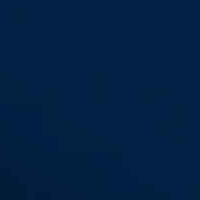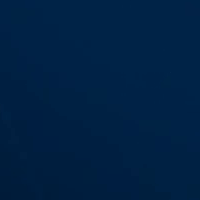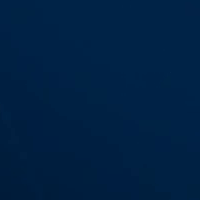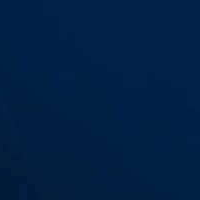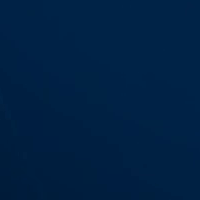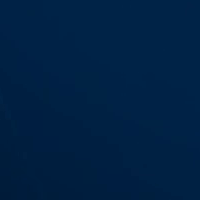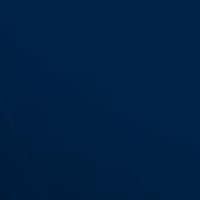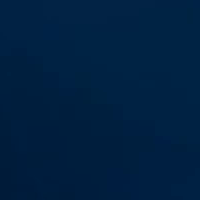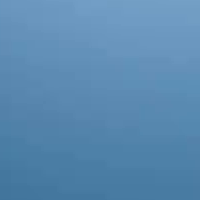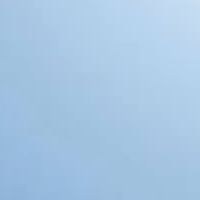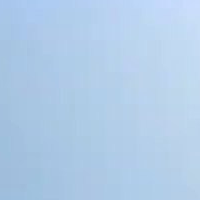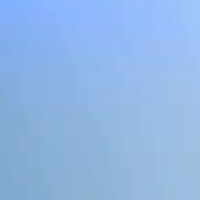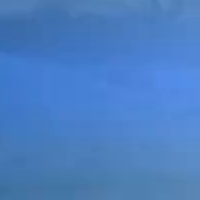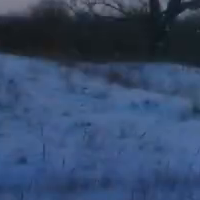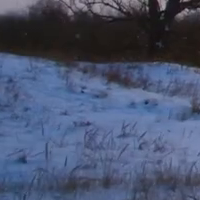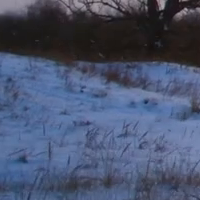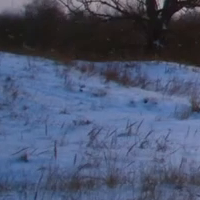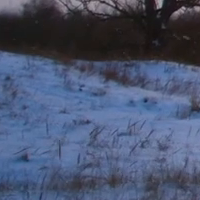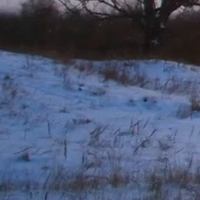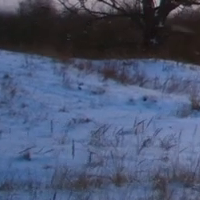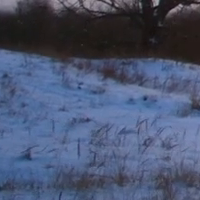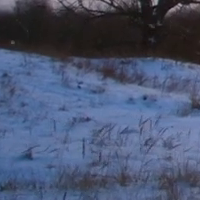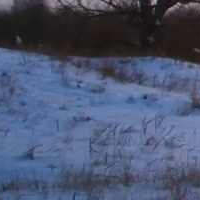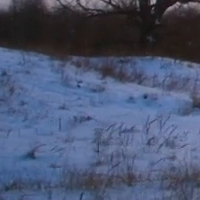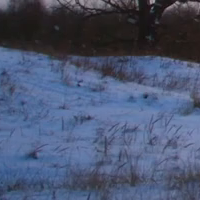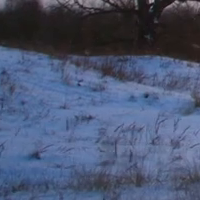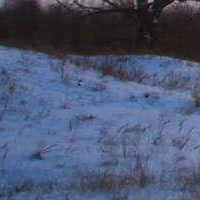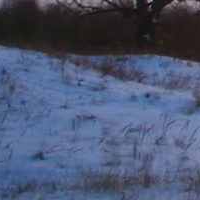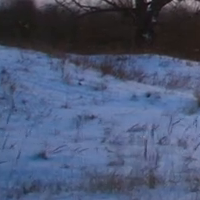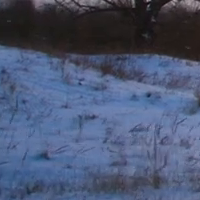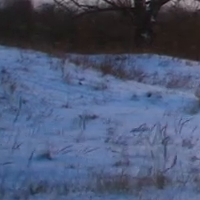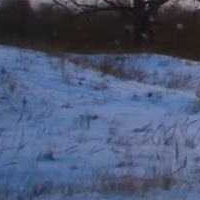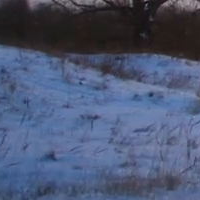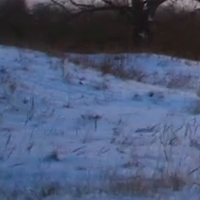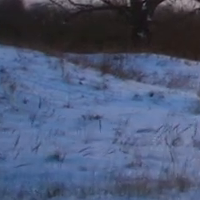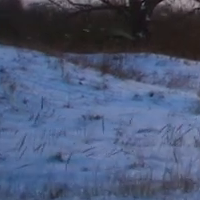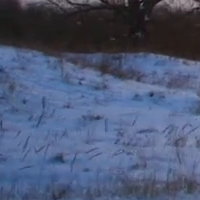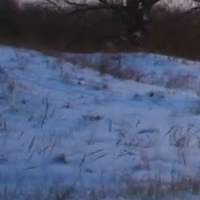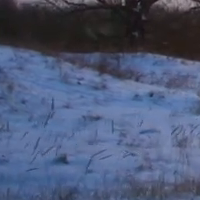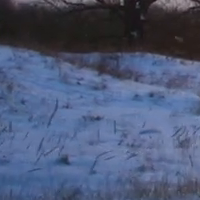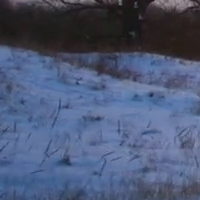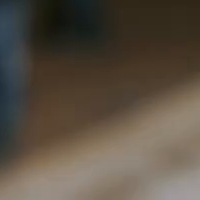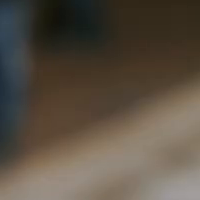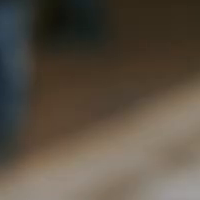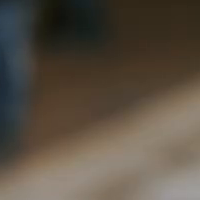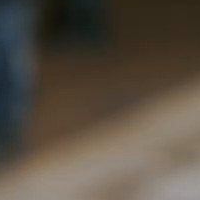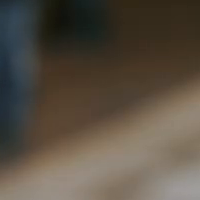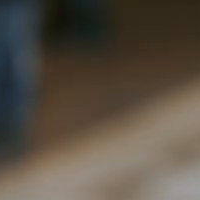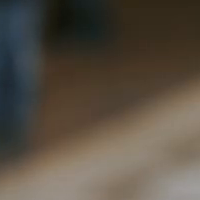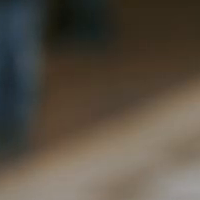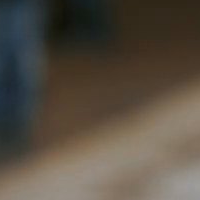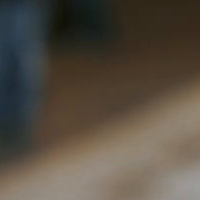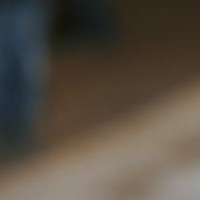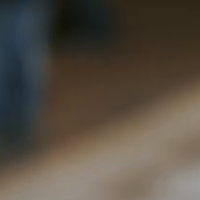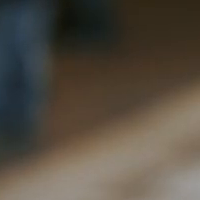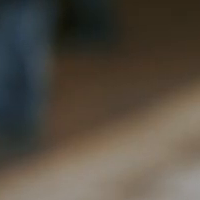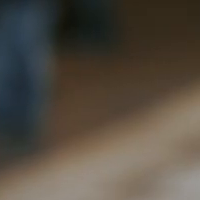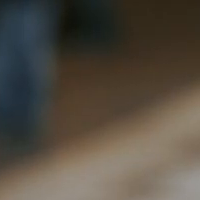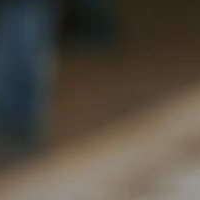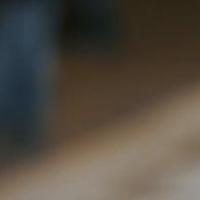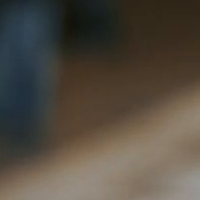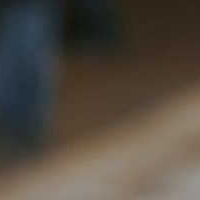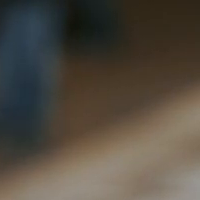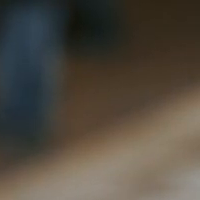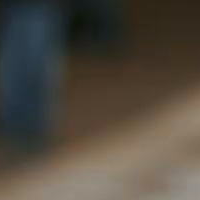Coming up today, changing seasons and changing moods. What happens when the winter blues turn into something more serious?